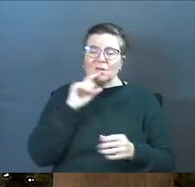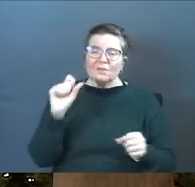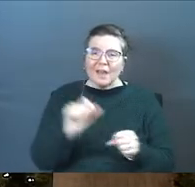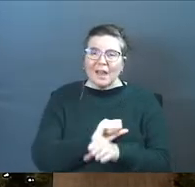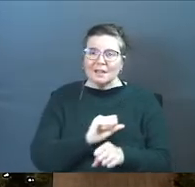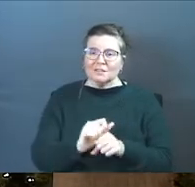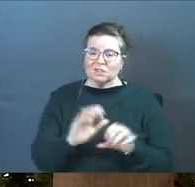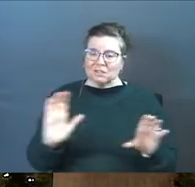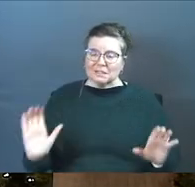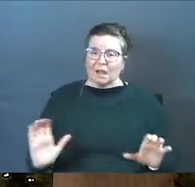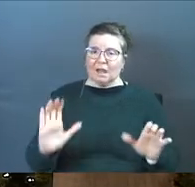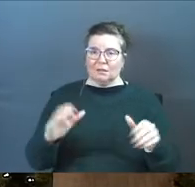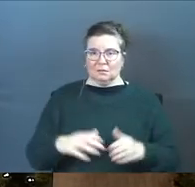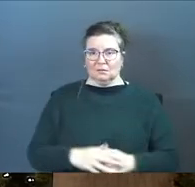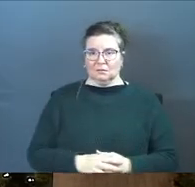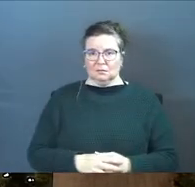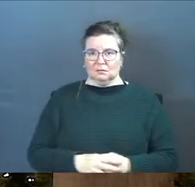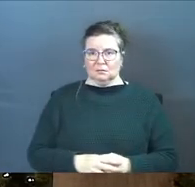actually done